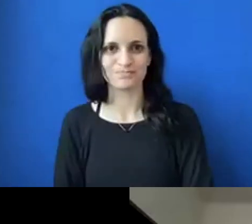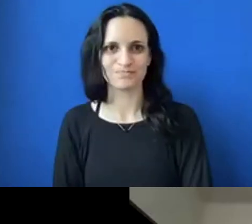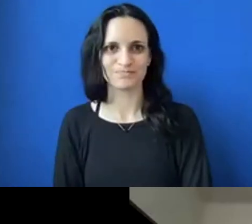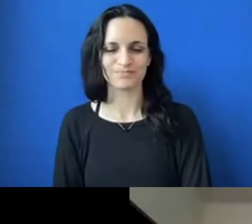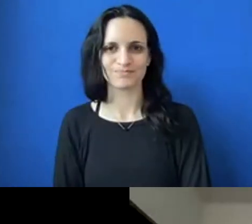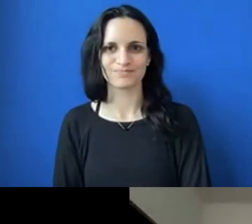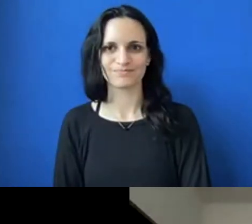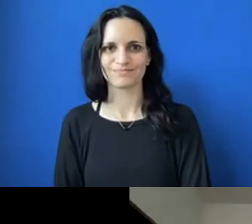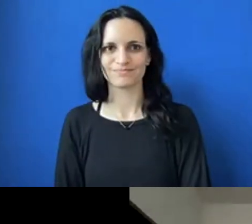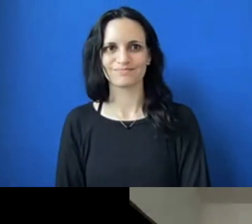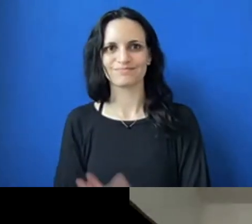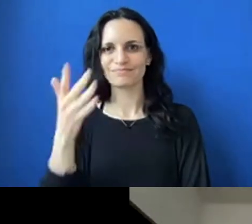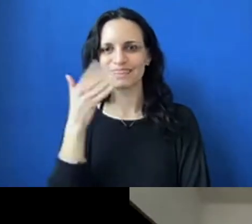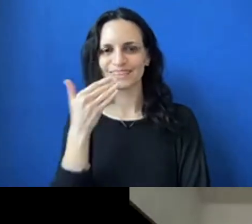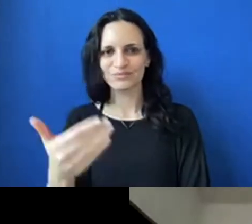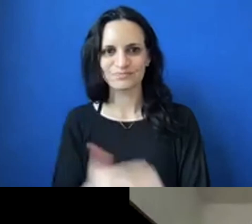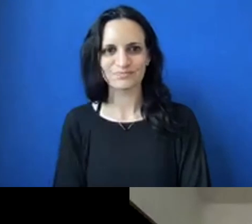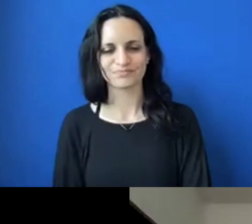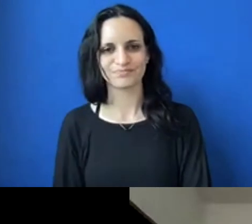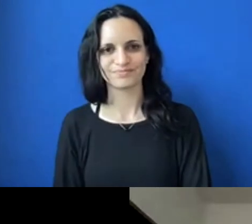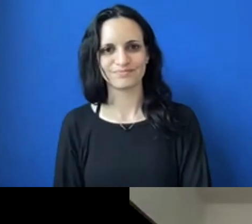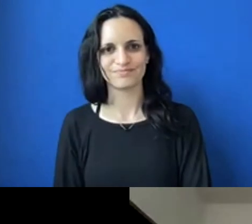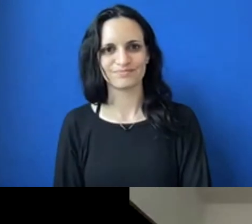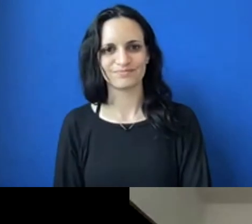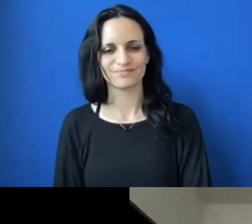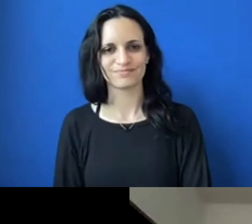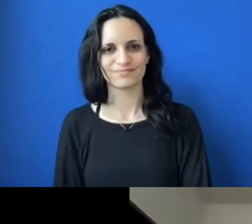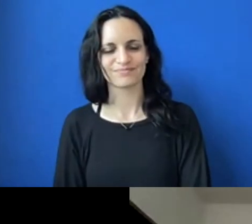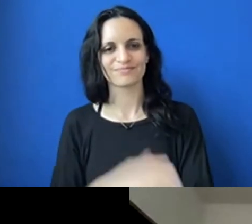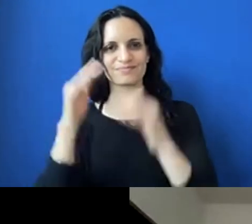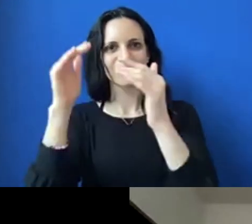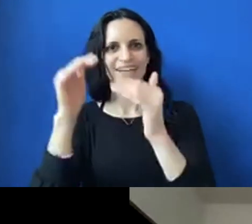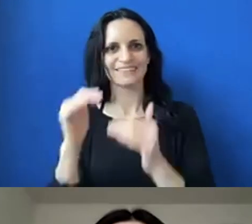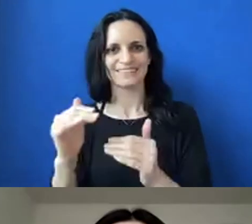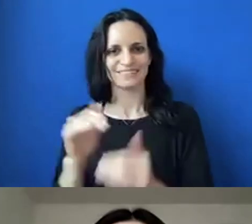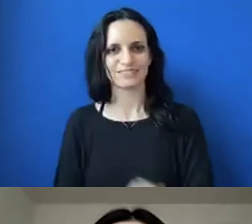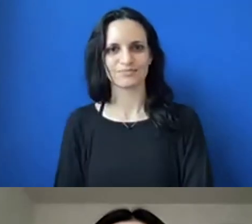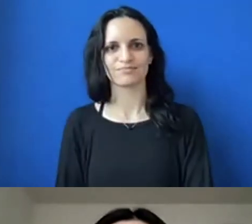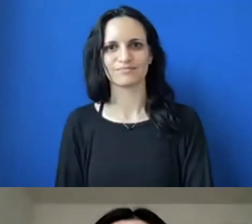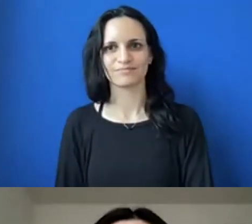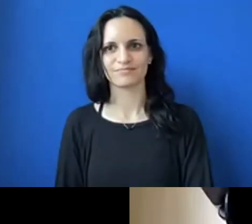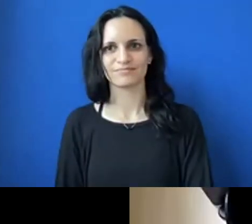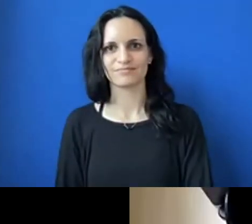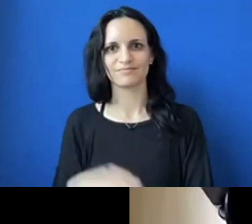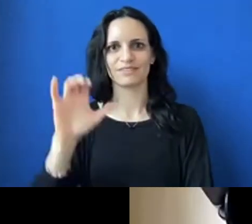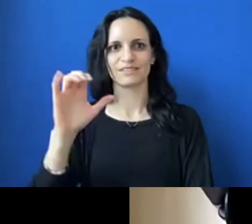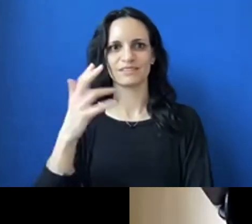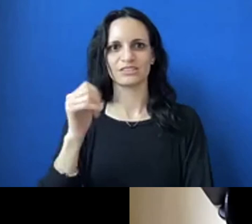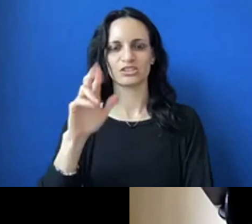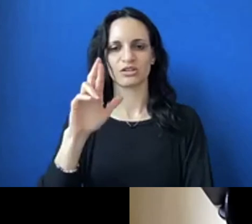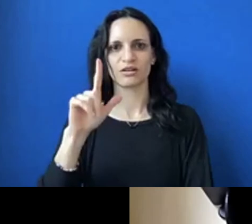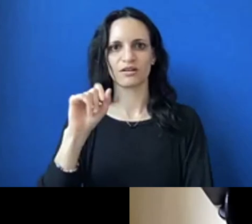Thank you. Uh, and next we have Charlotte Malika,